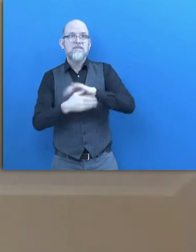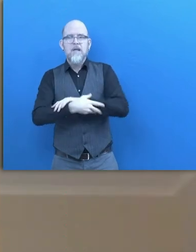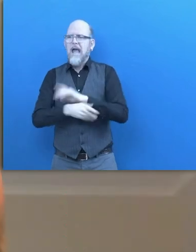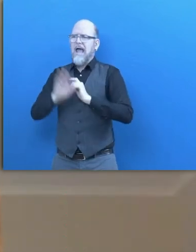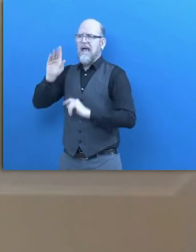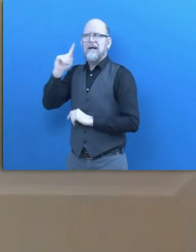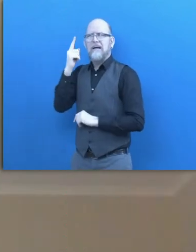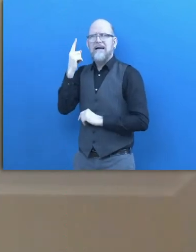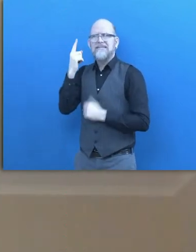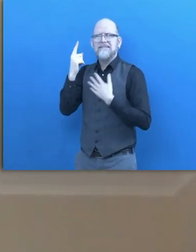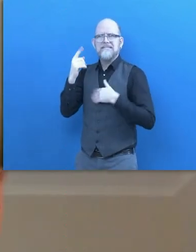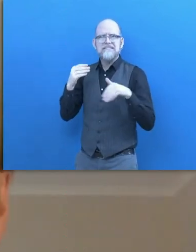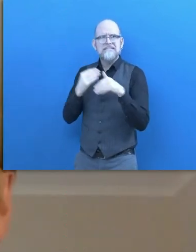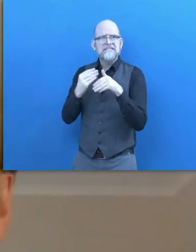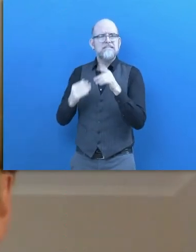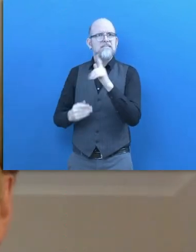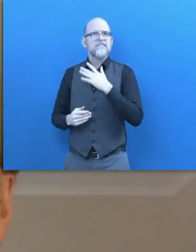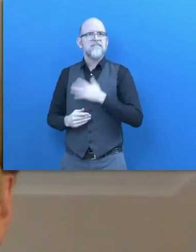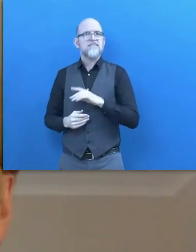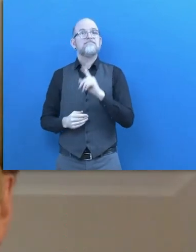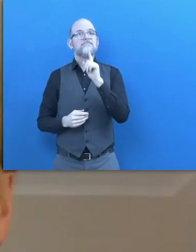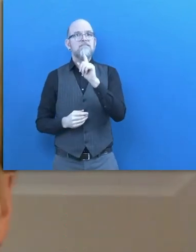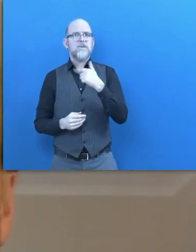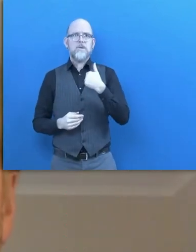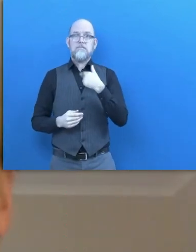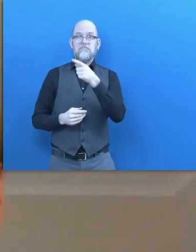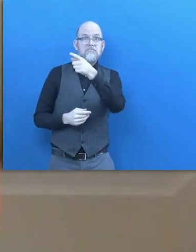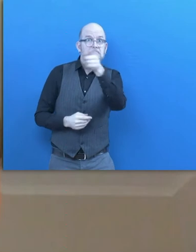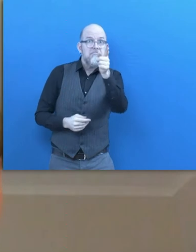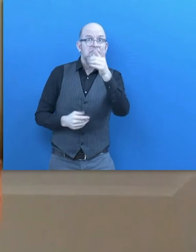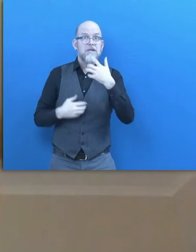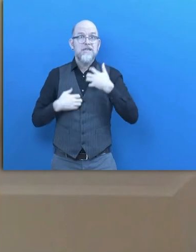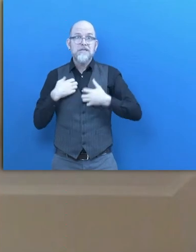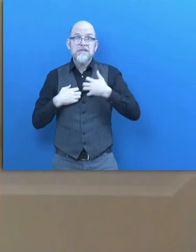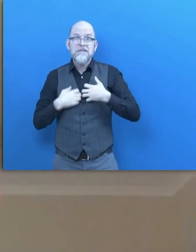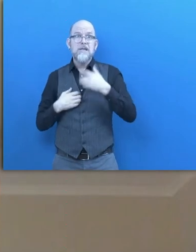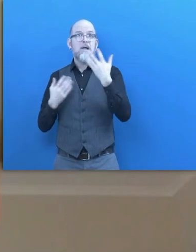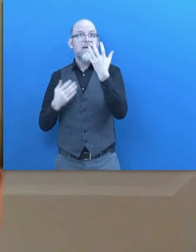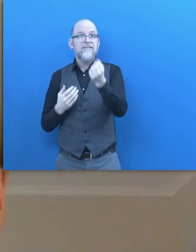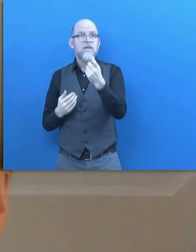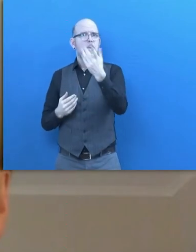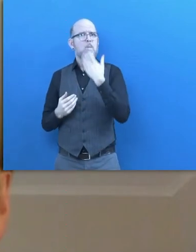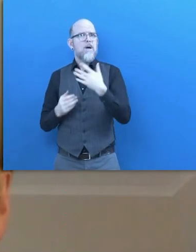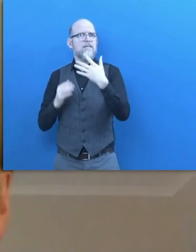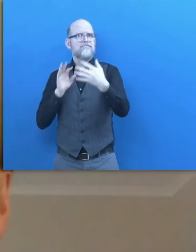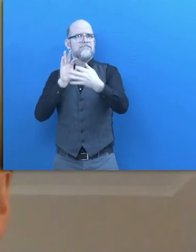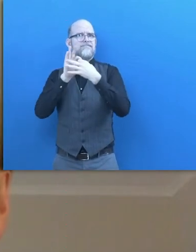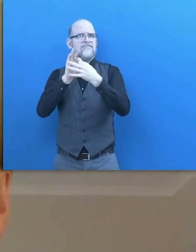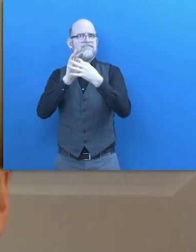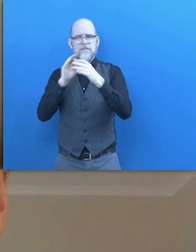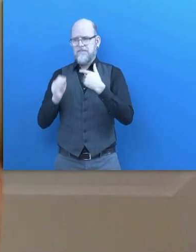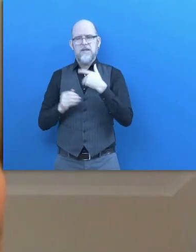probably. Whoever is watching this, it would be great if